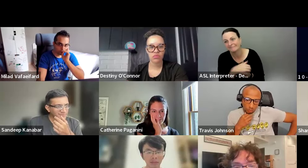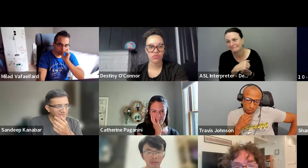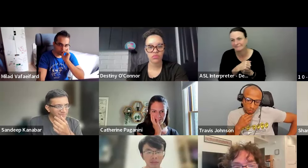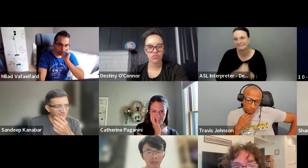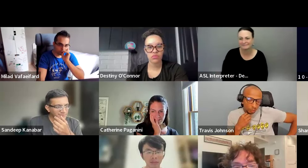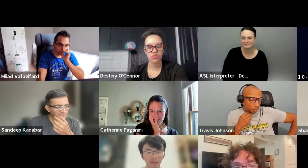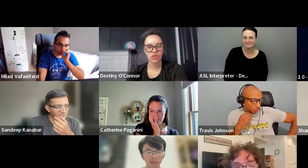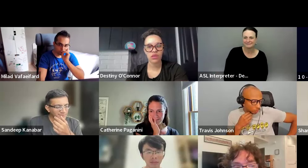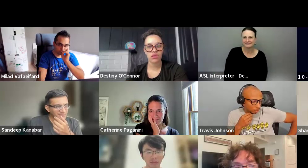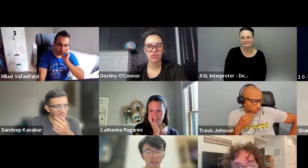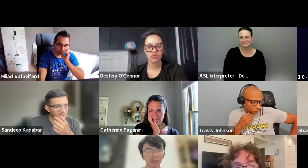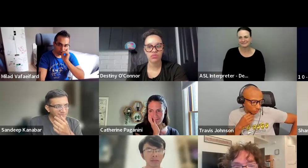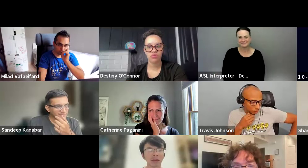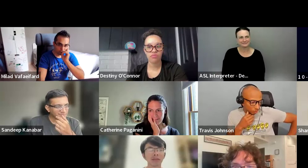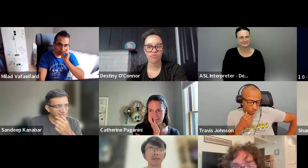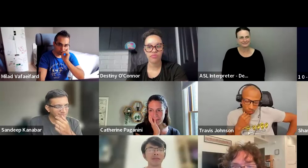Hmm.